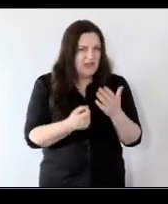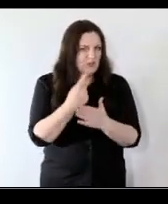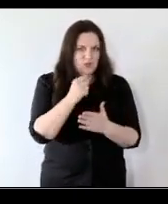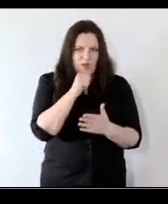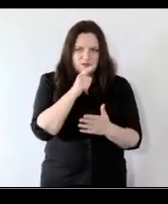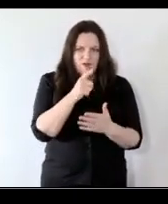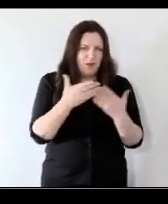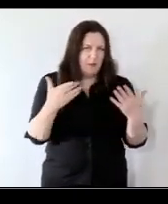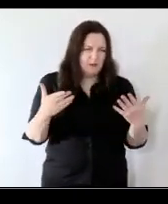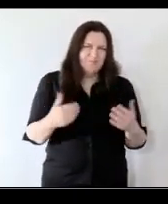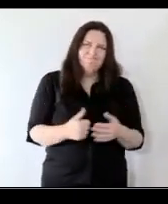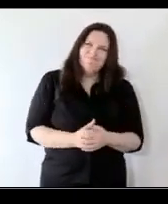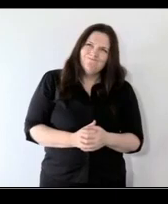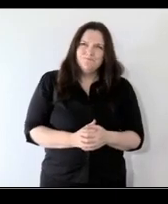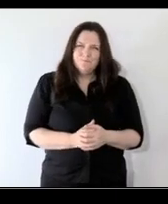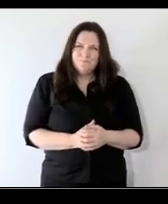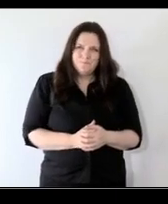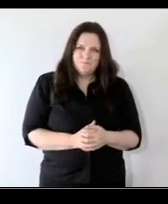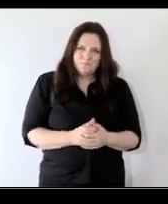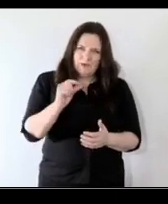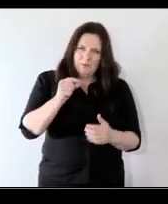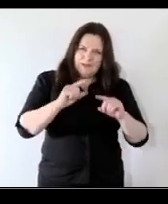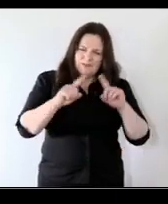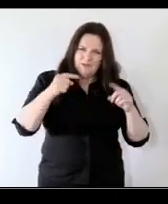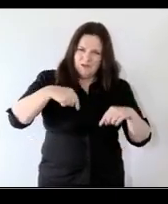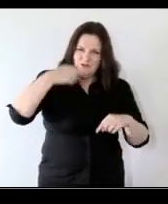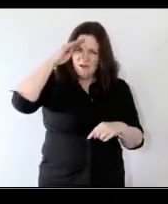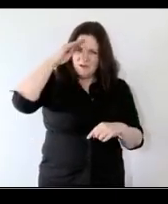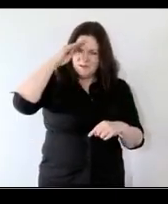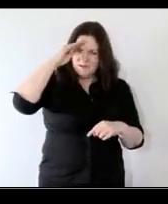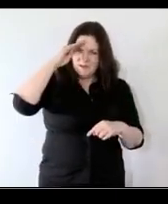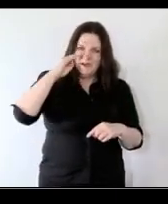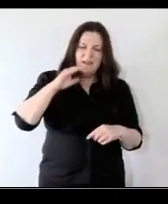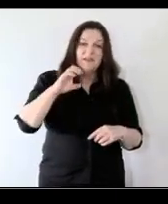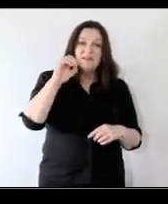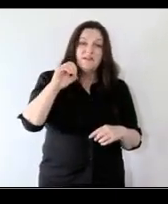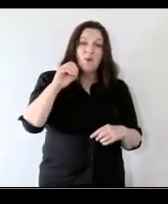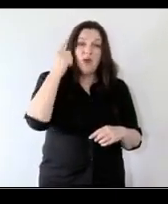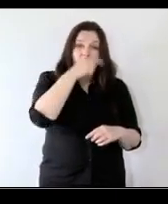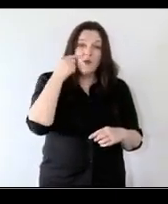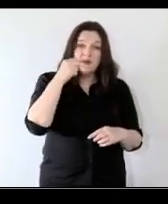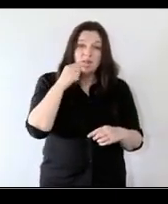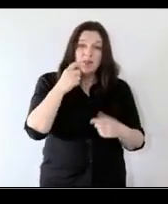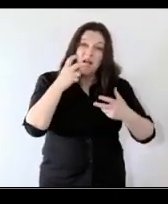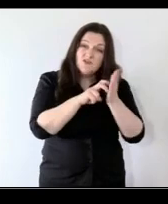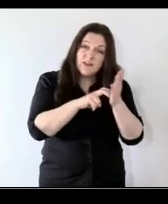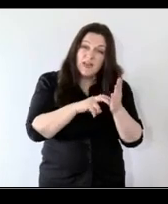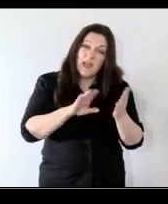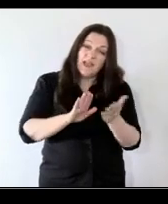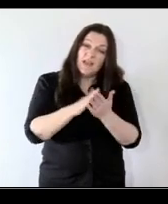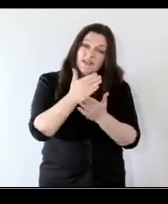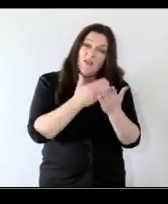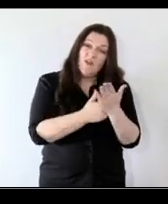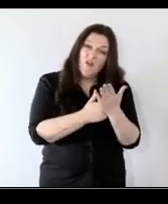talked about yeah it's it's a bit slightly different in ireland in that zero hours contracts are technically illegal